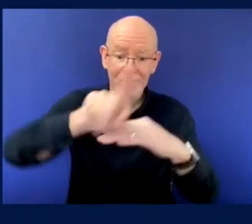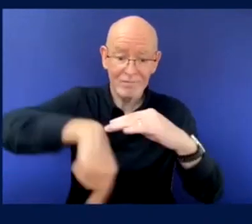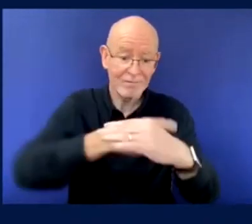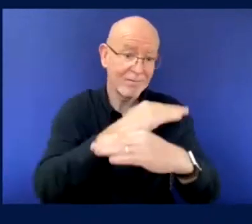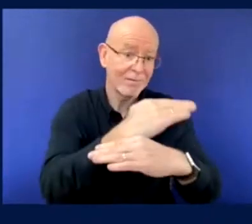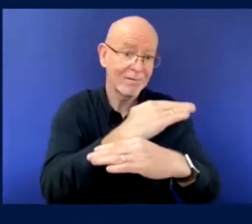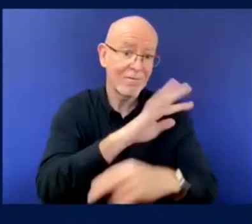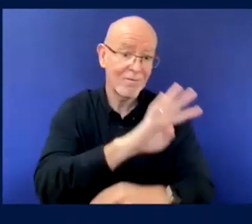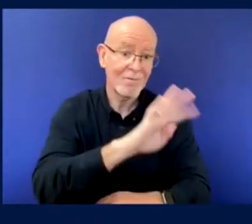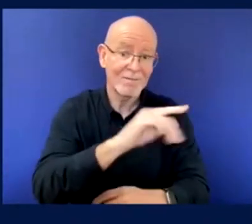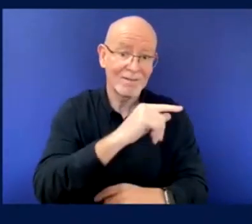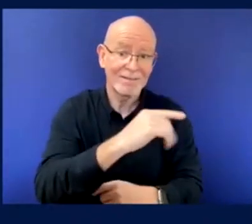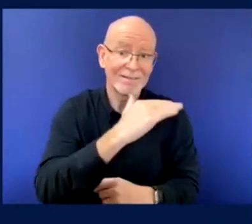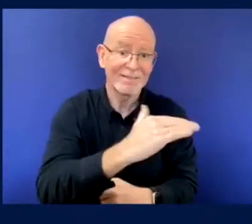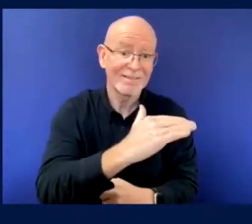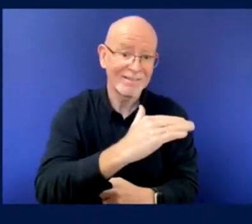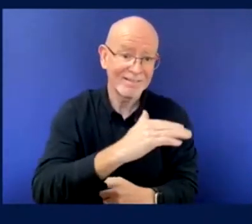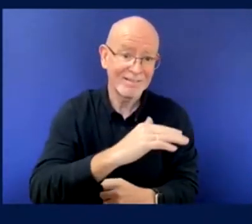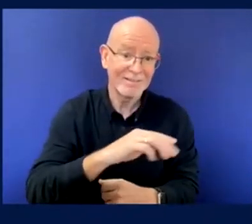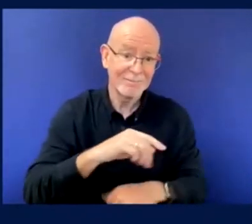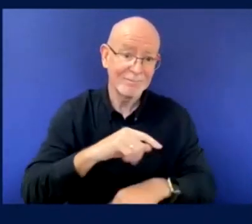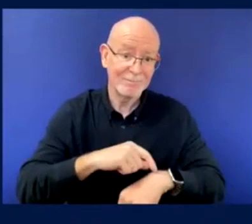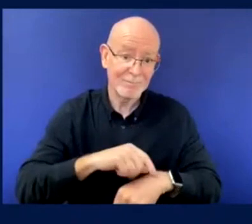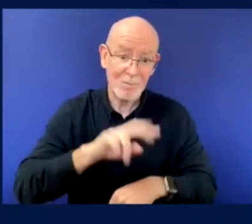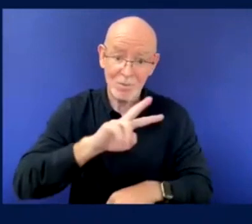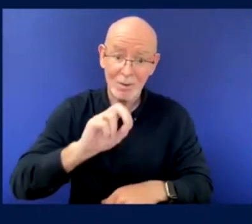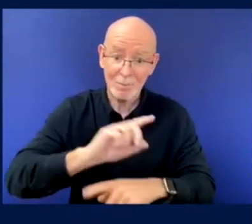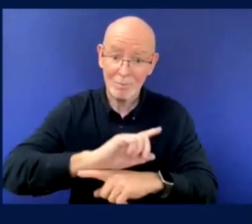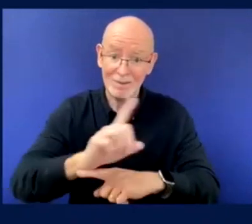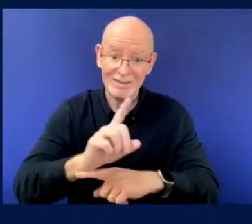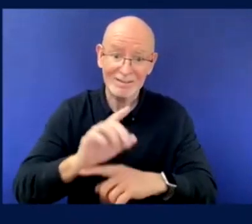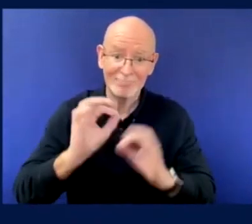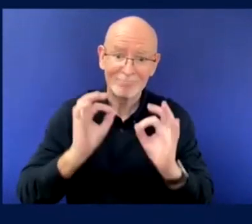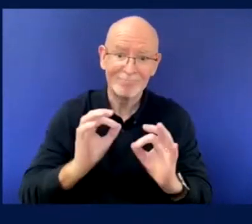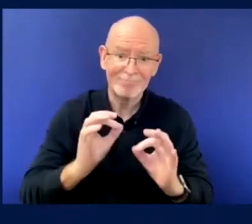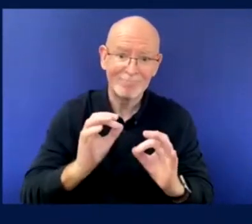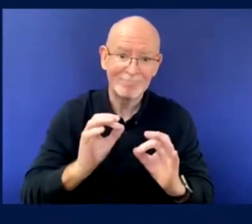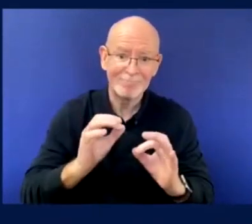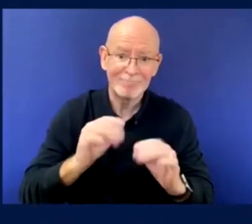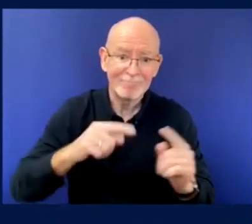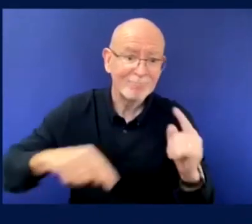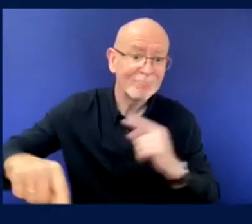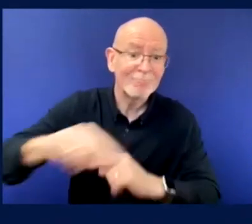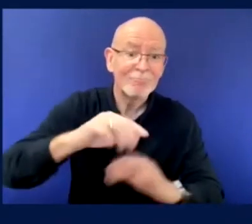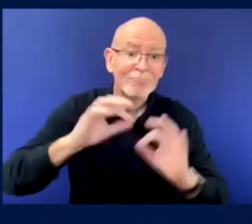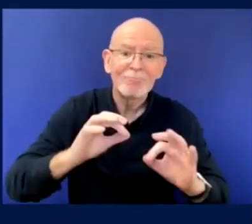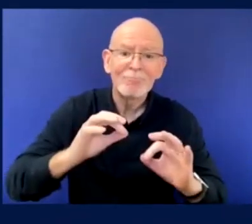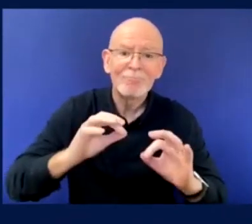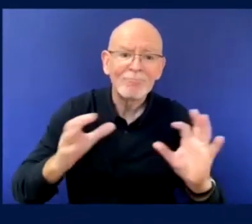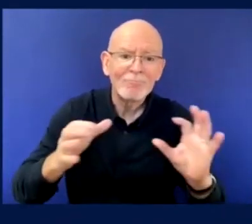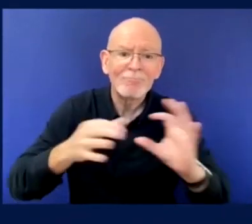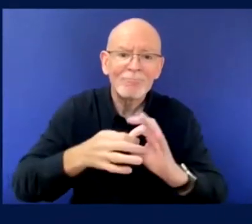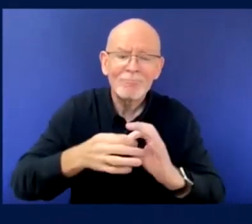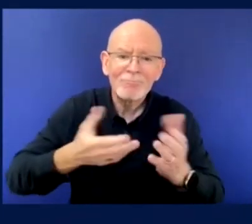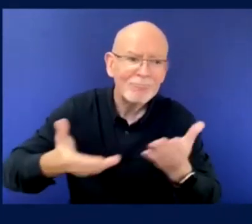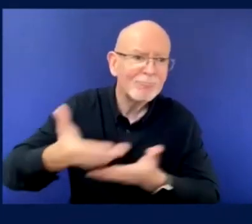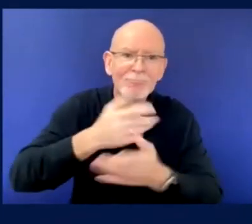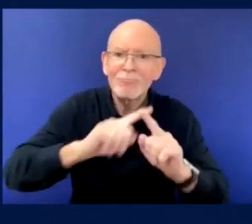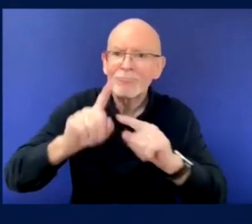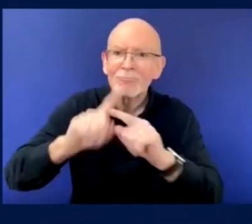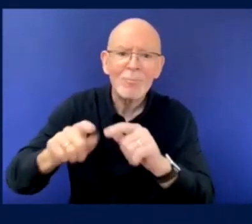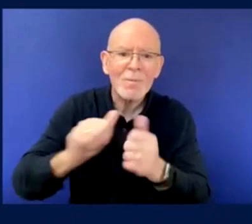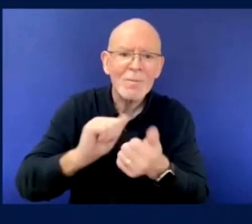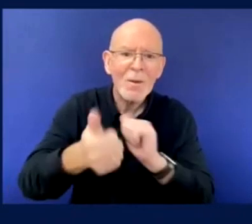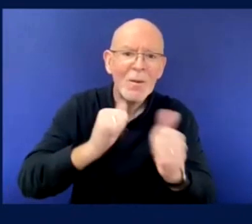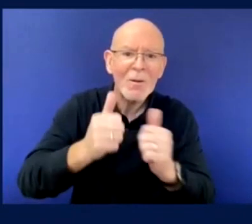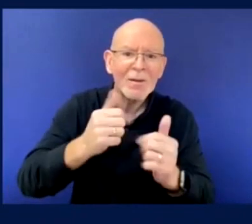events counts to, but we'll all, we'll all dial in for that one. So, thank you everyone. Um, we're the, the poll, we're going to run out a little bit of time on